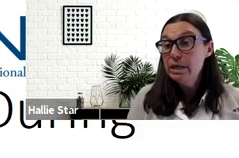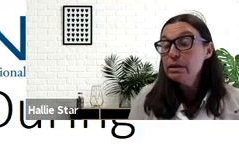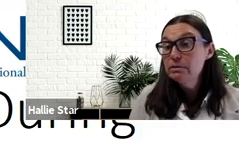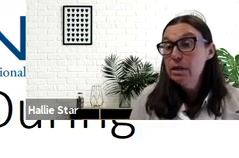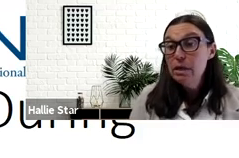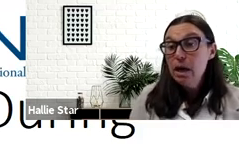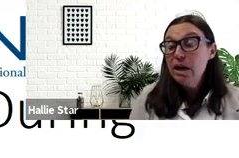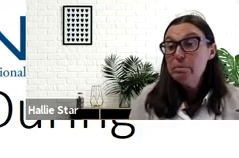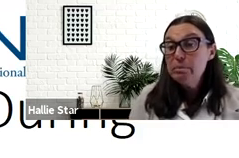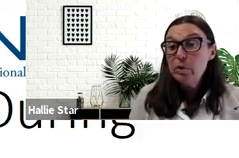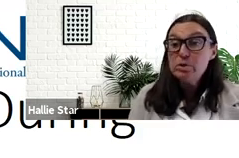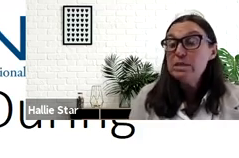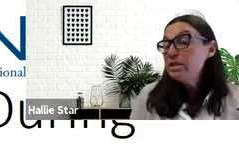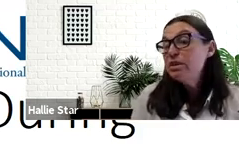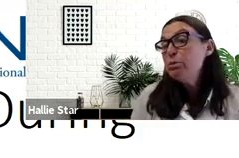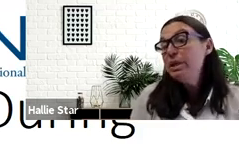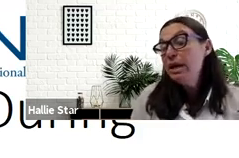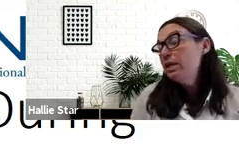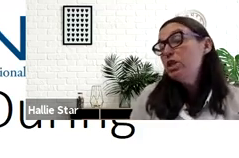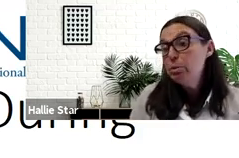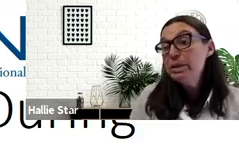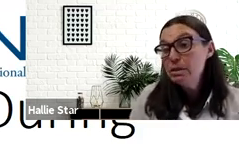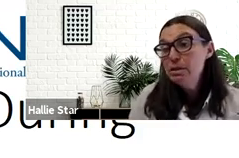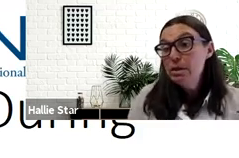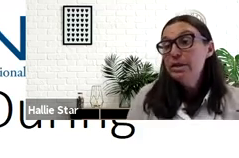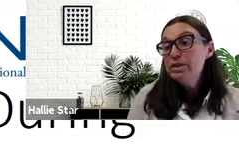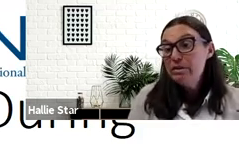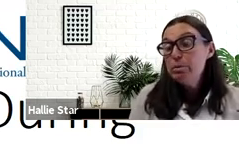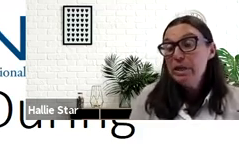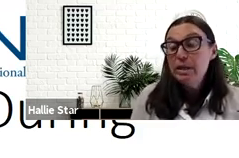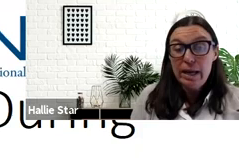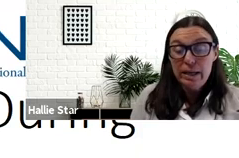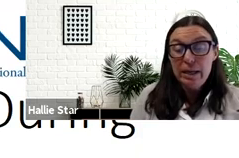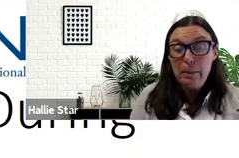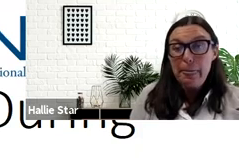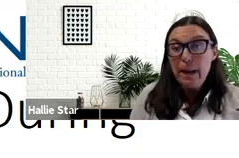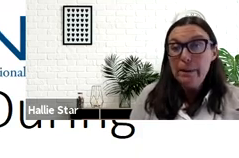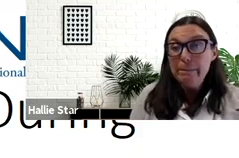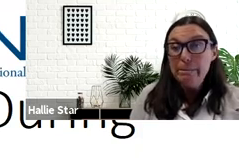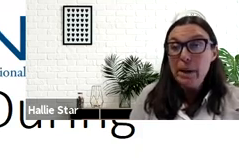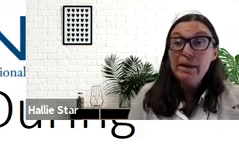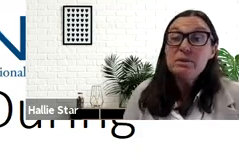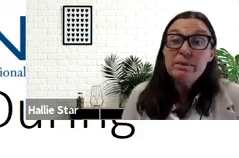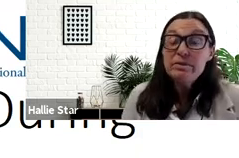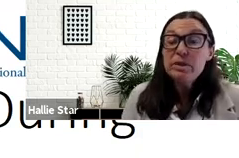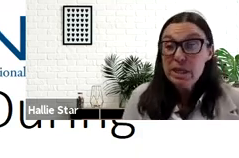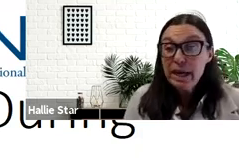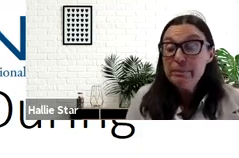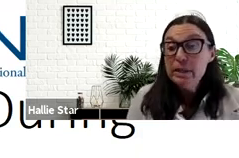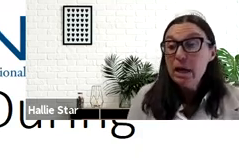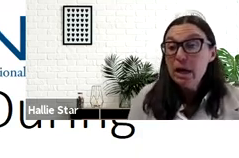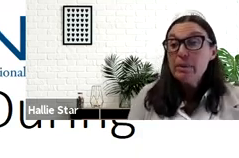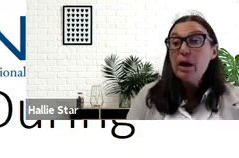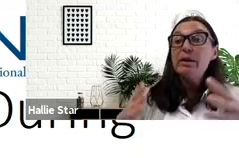either. Which means there's never been any atonement. There's never been any, this may be the first